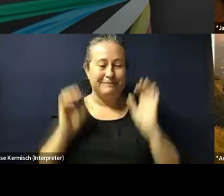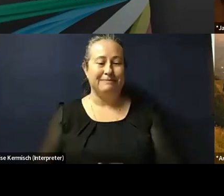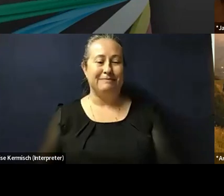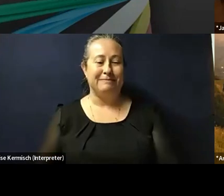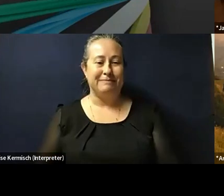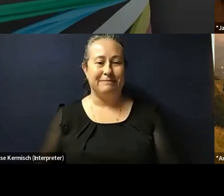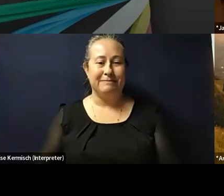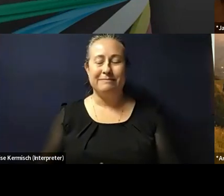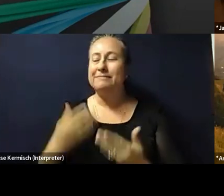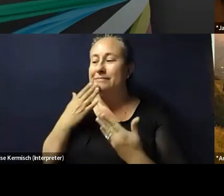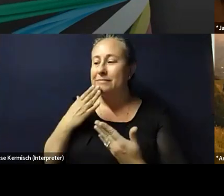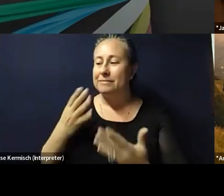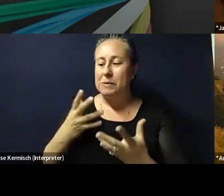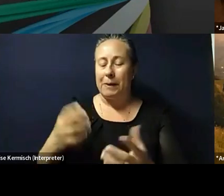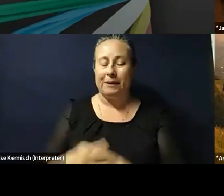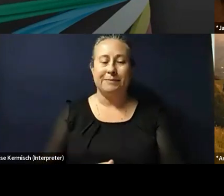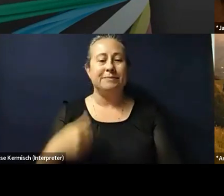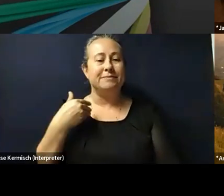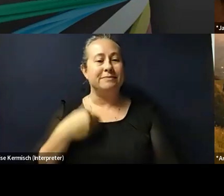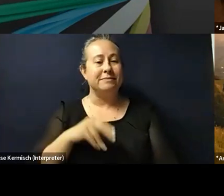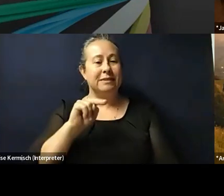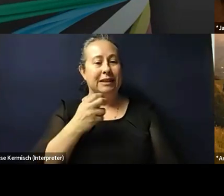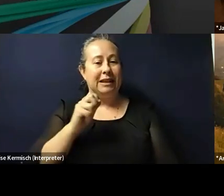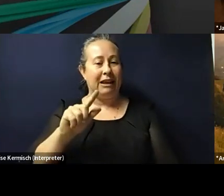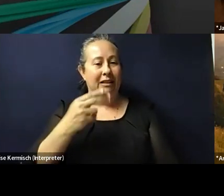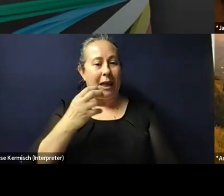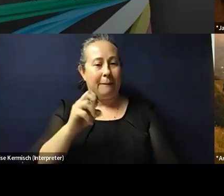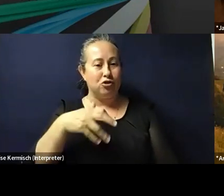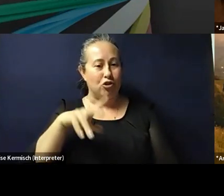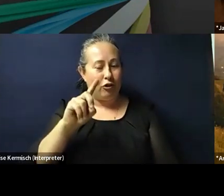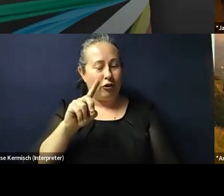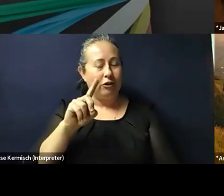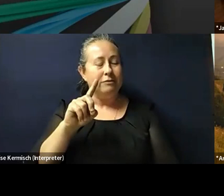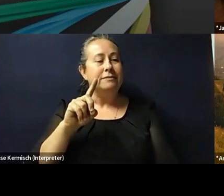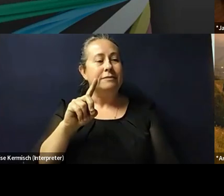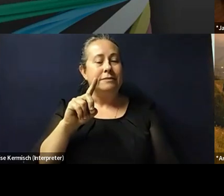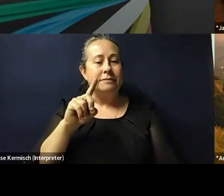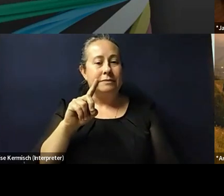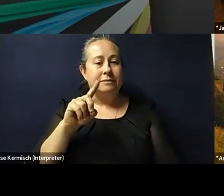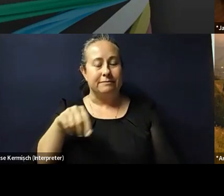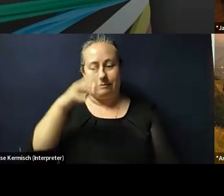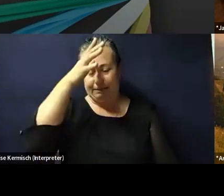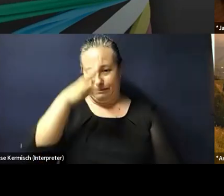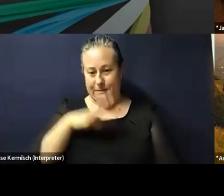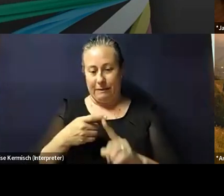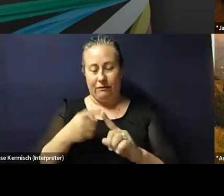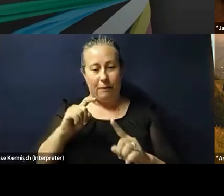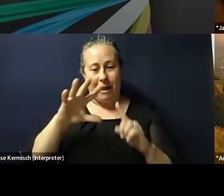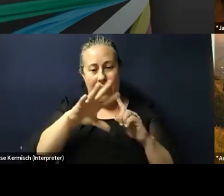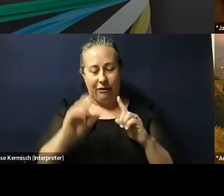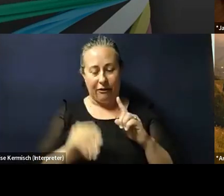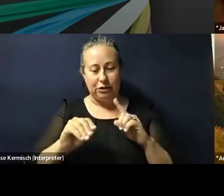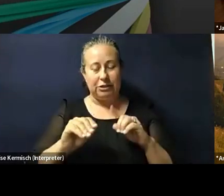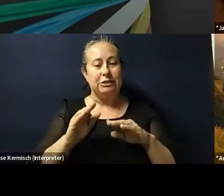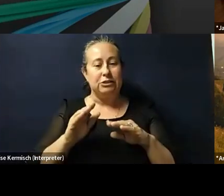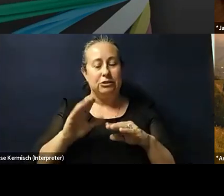Thank you so much. And I am Neil Hanchard. I am a male of African-Caribbean